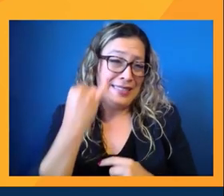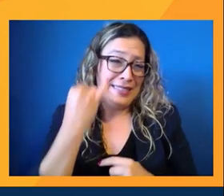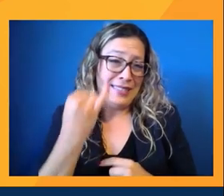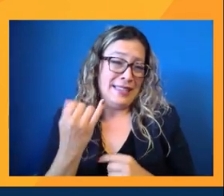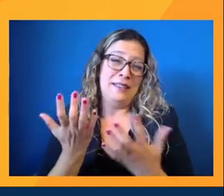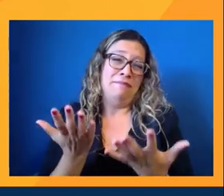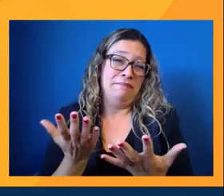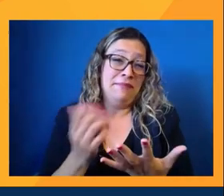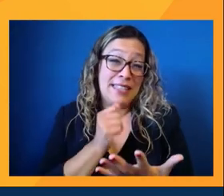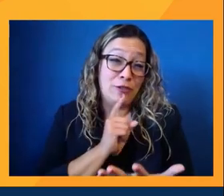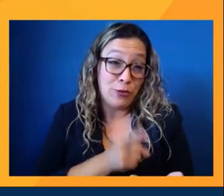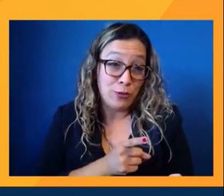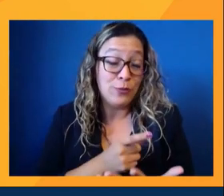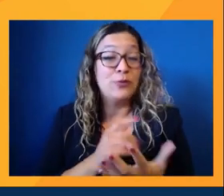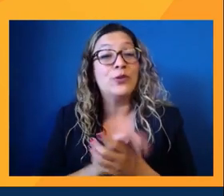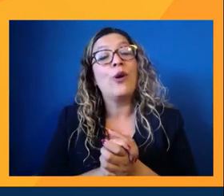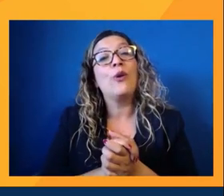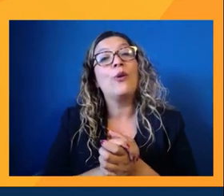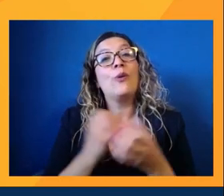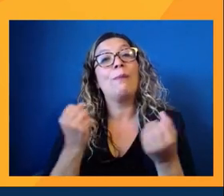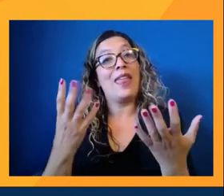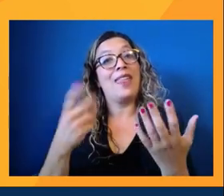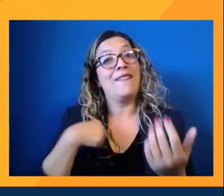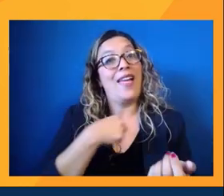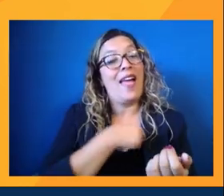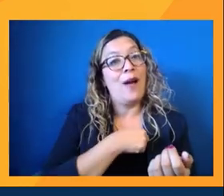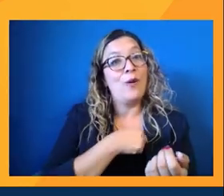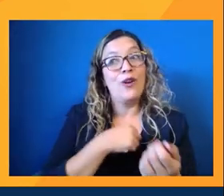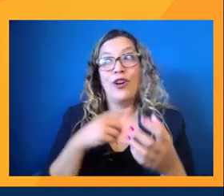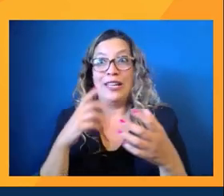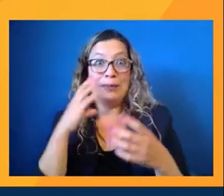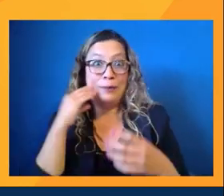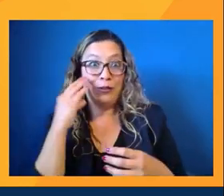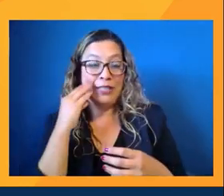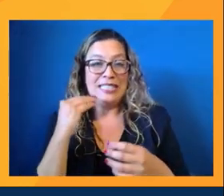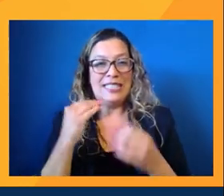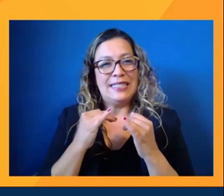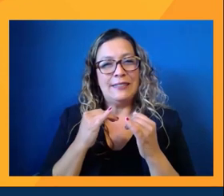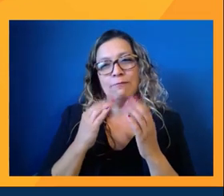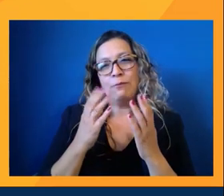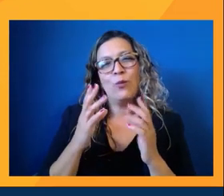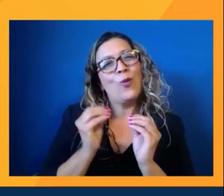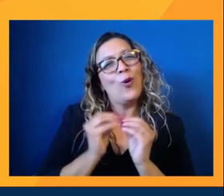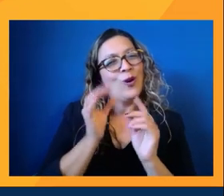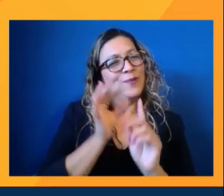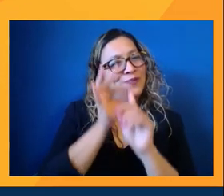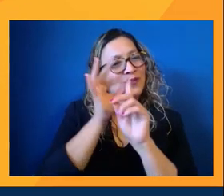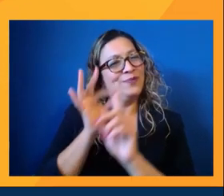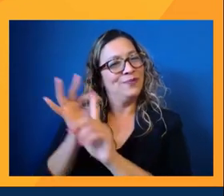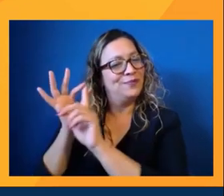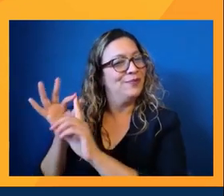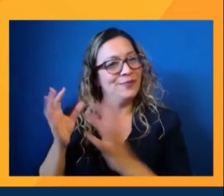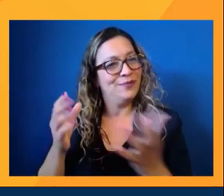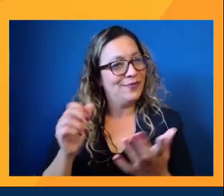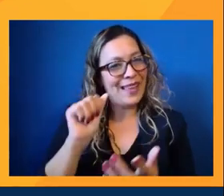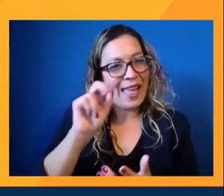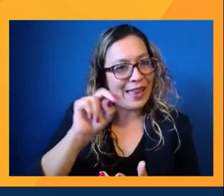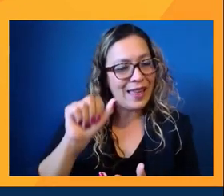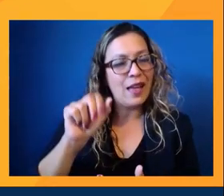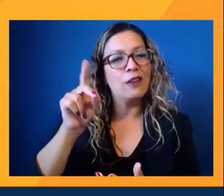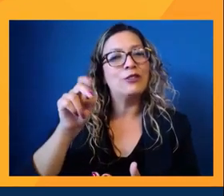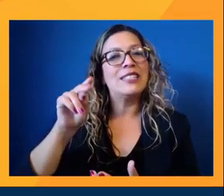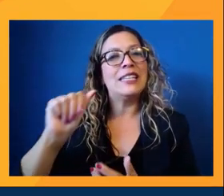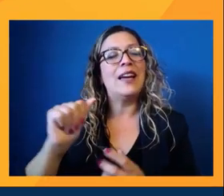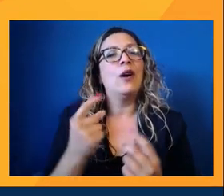think a lot of our own experiences, right, can get lost. So, Ana Cristina, what would you say is, what is